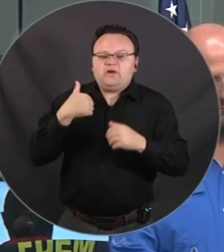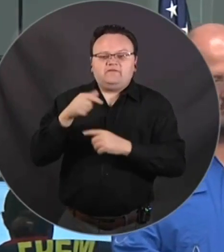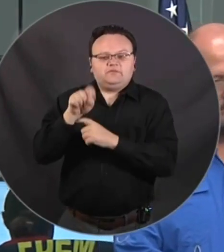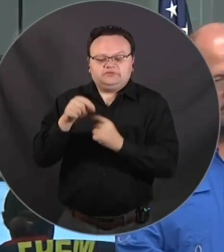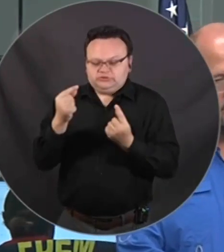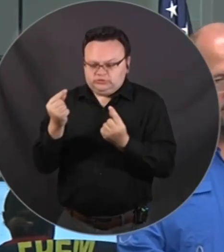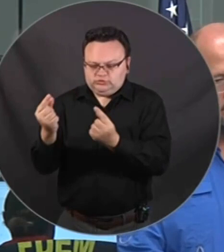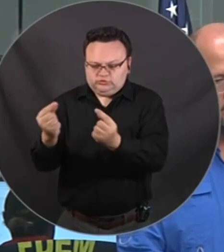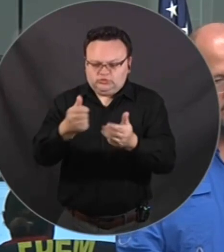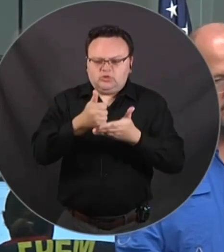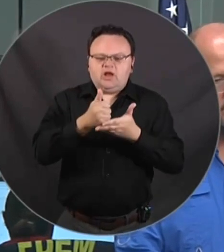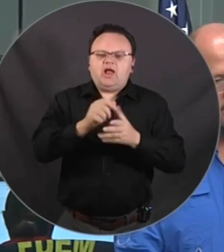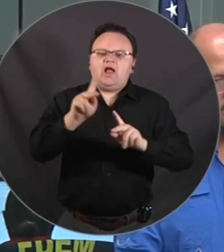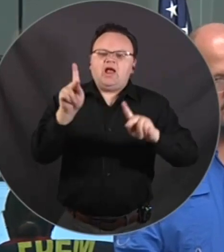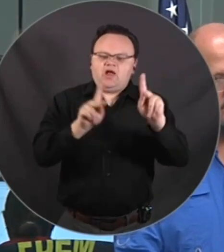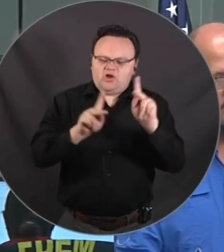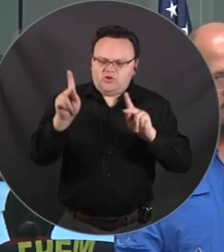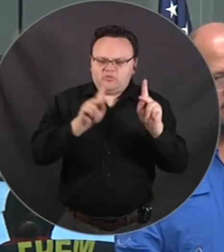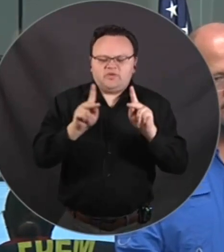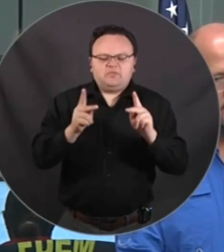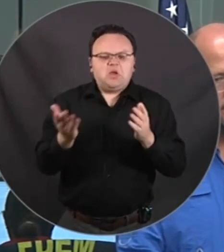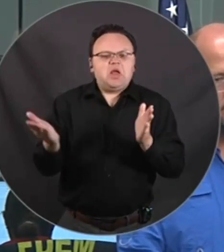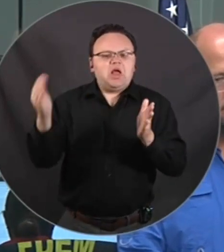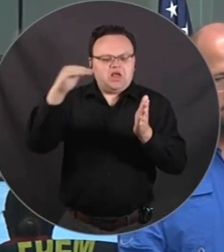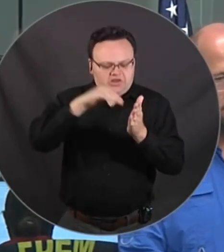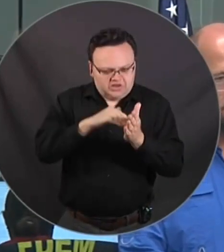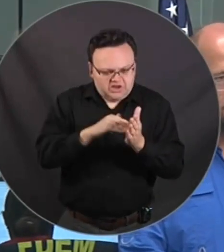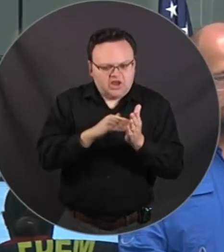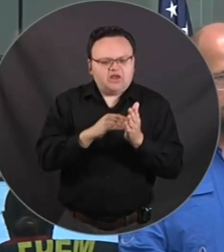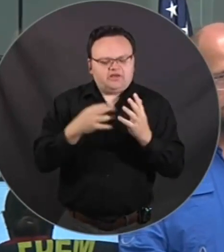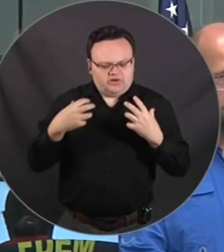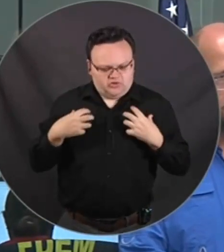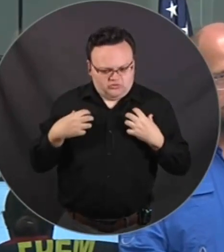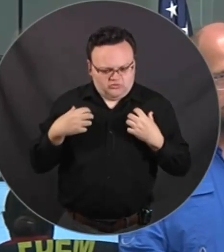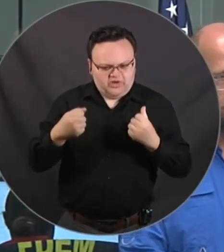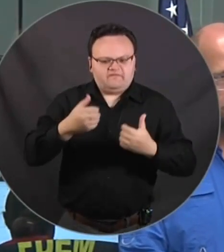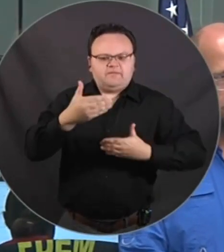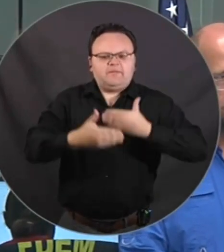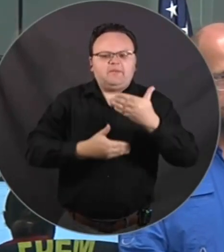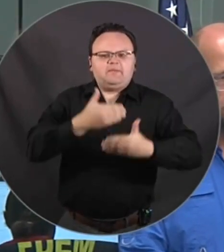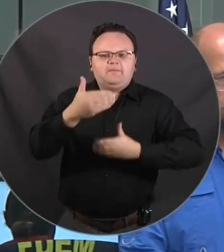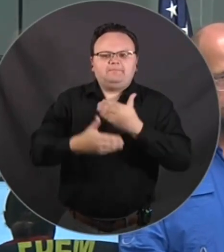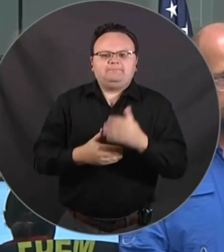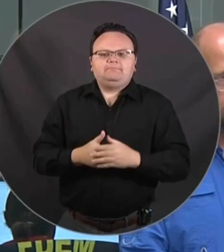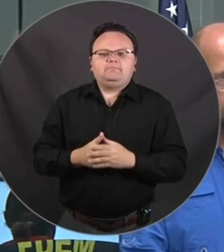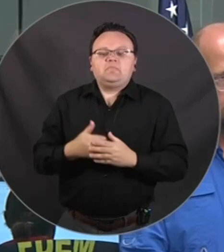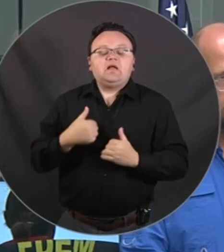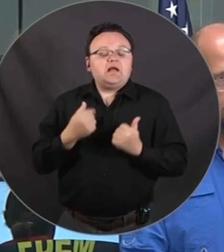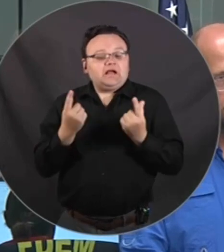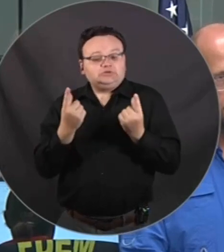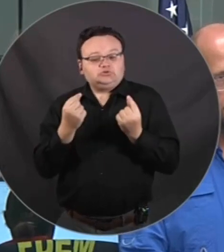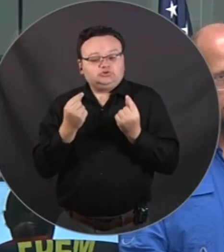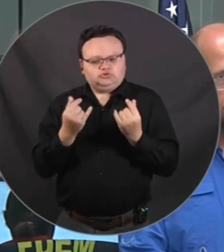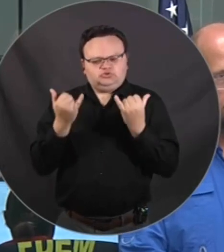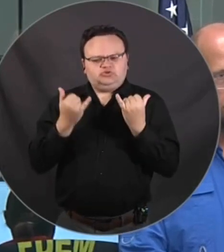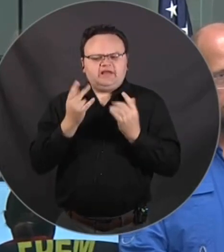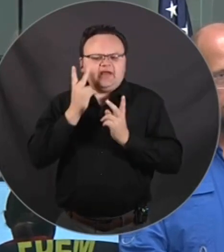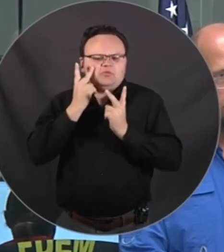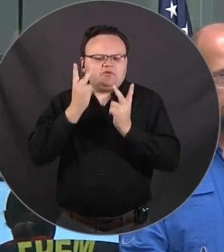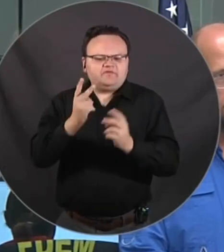people back on their feet. I'm going to be traveling down touring some of the hard hit areas like Cedar Key and